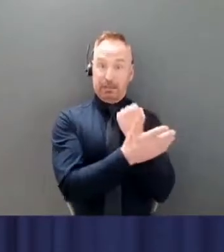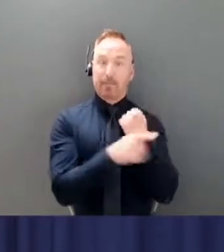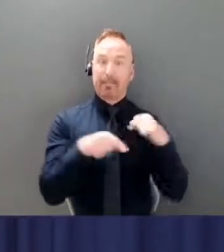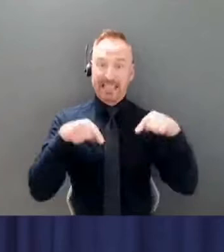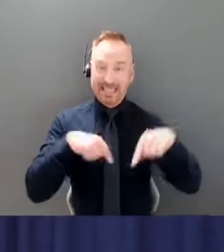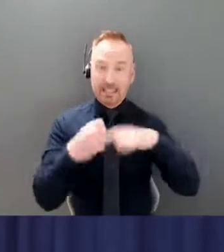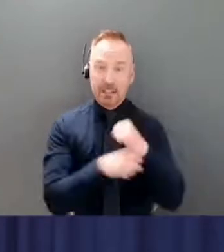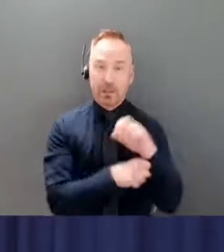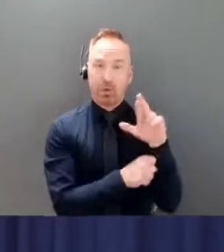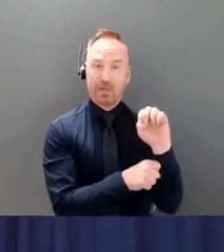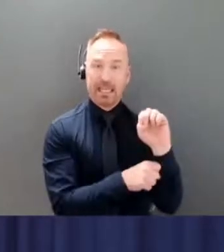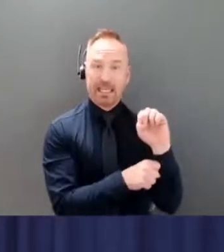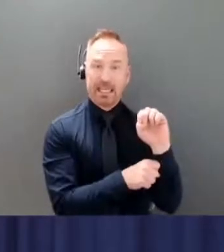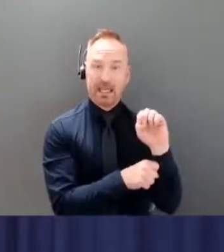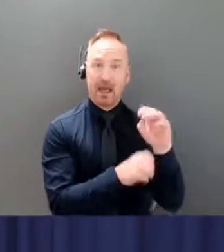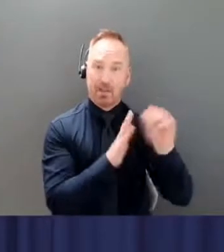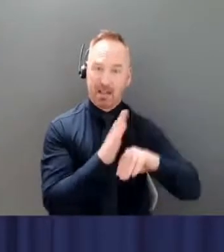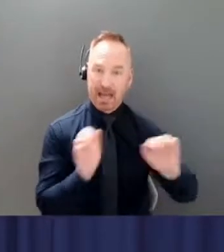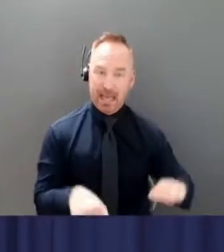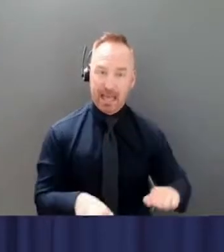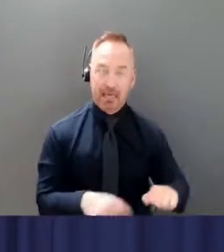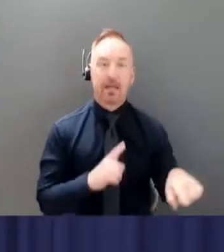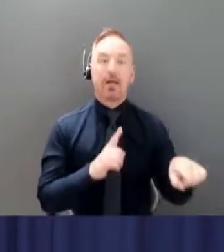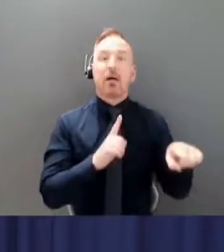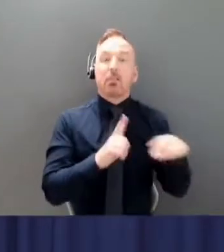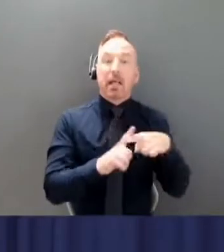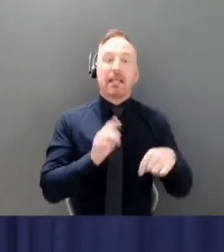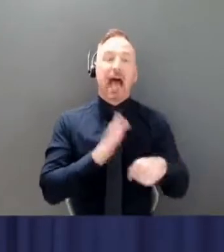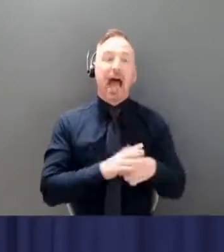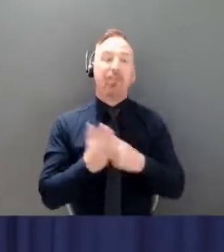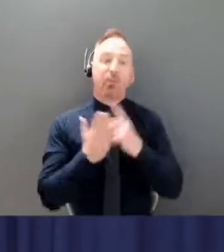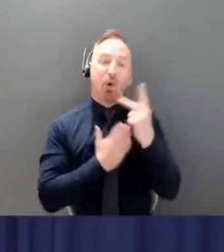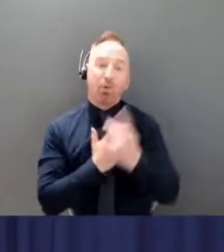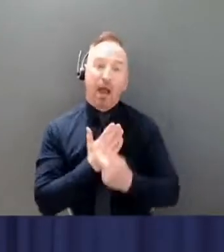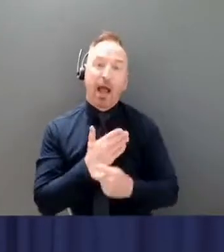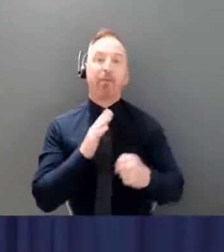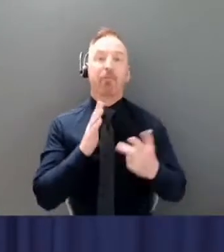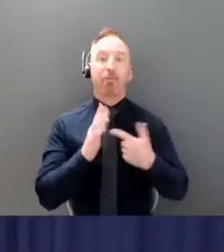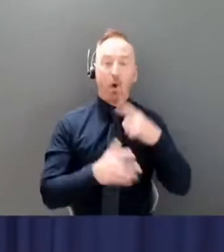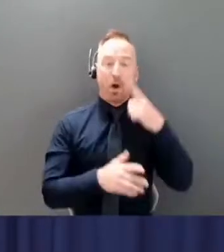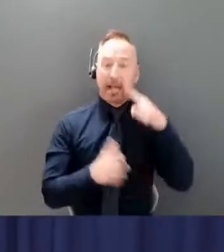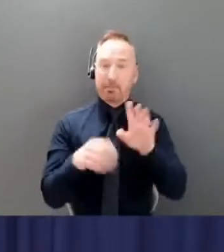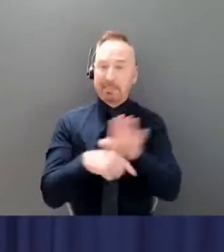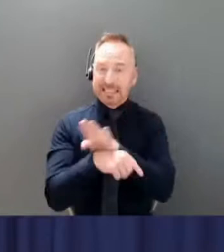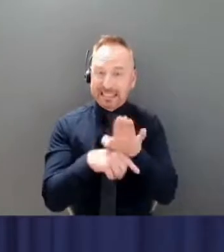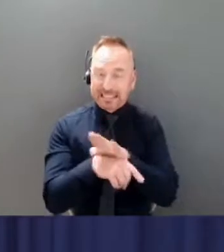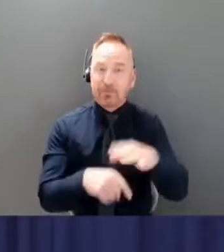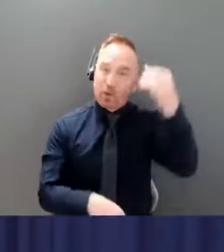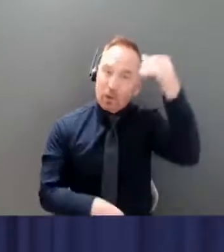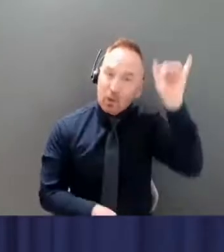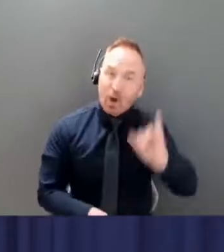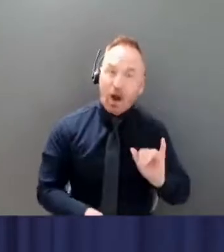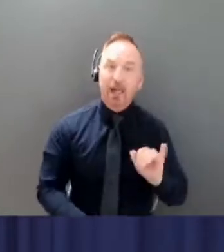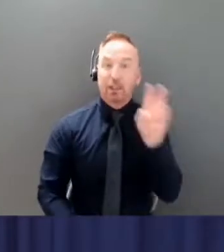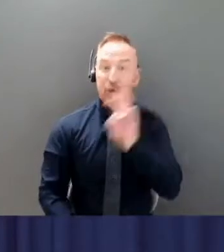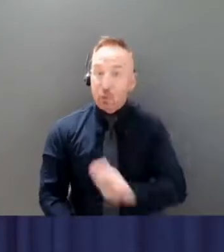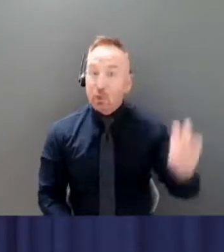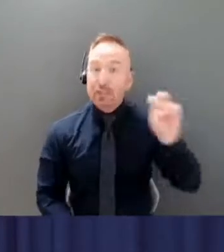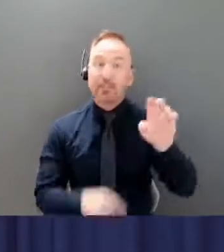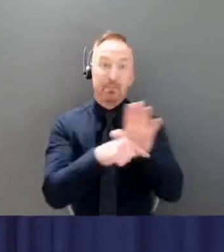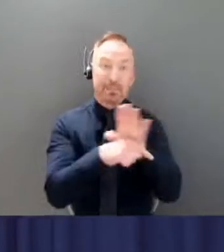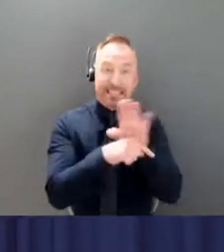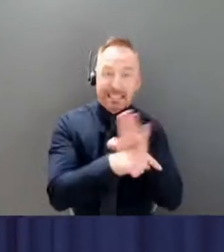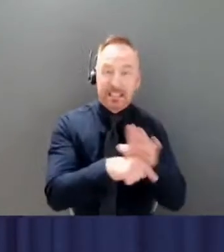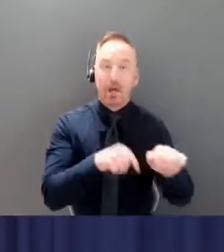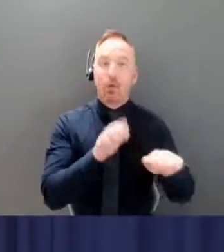We also have relief programs for Yukon businesses, including tourism businesses. You can find information about all of those